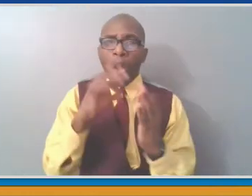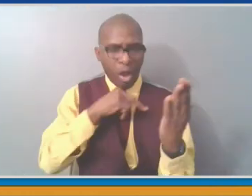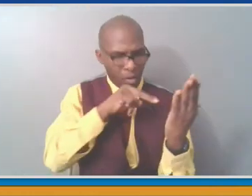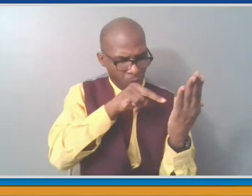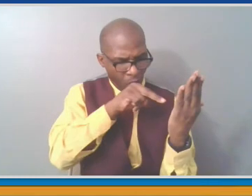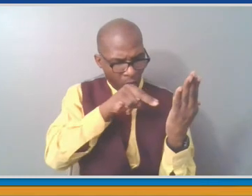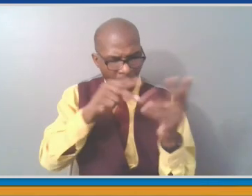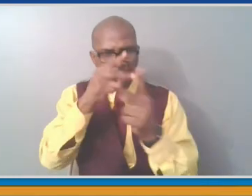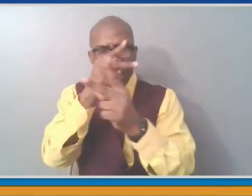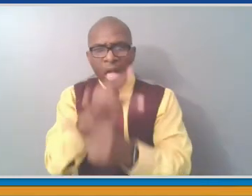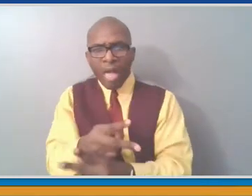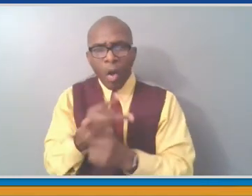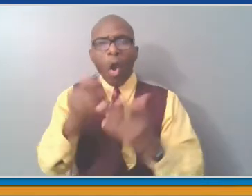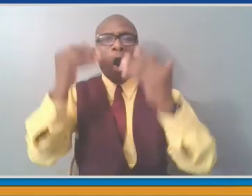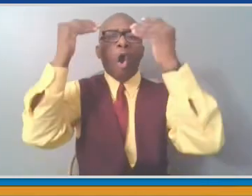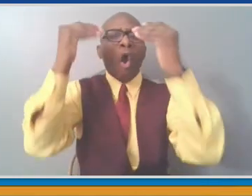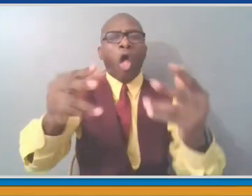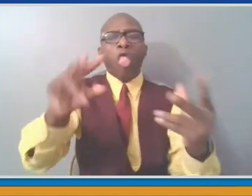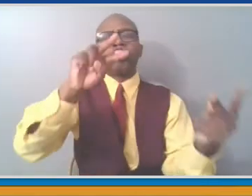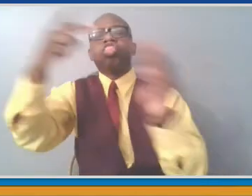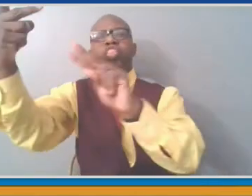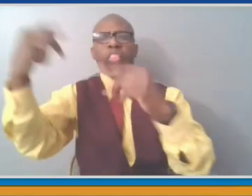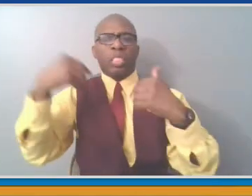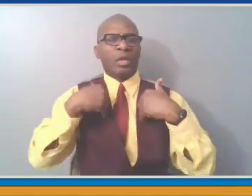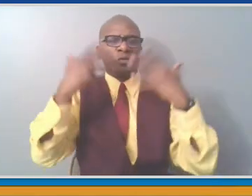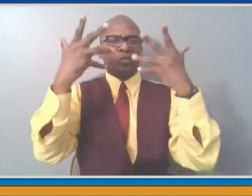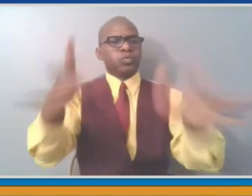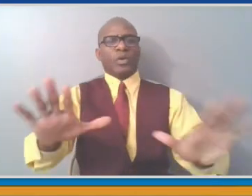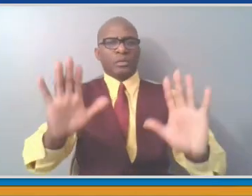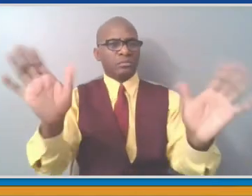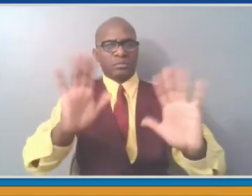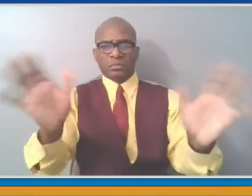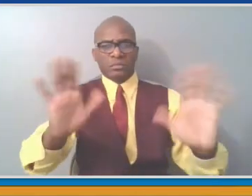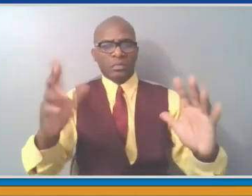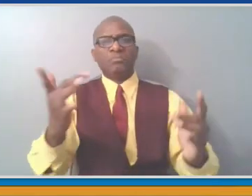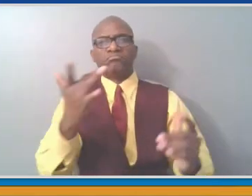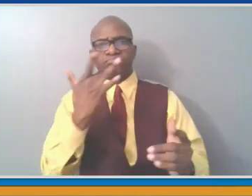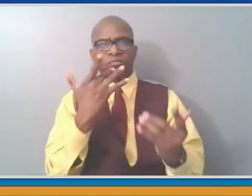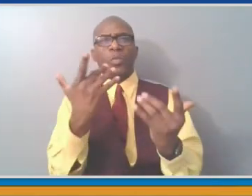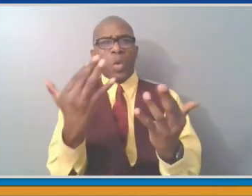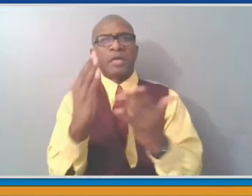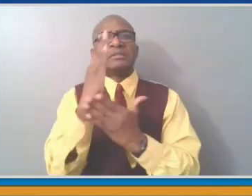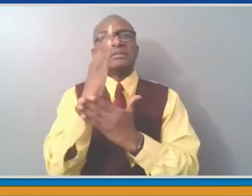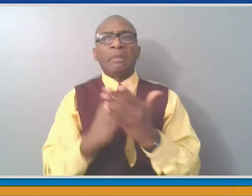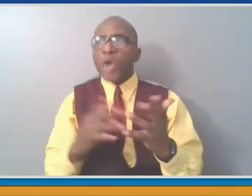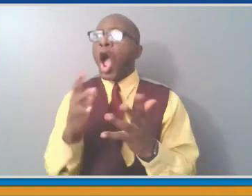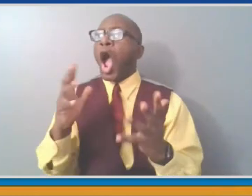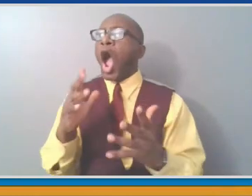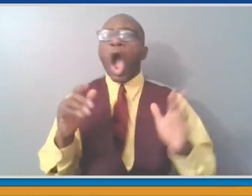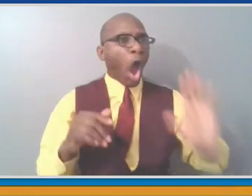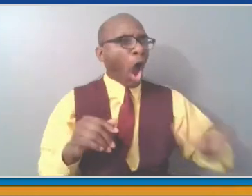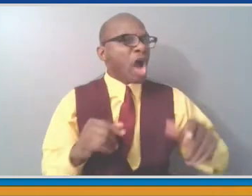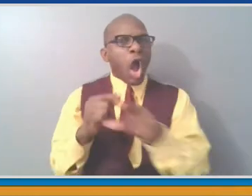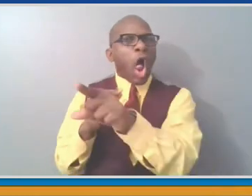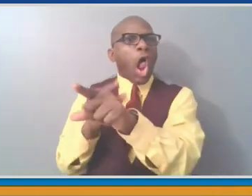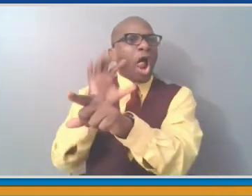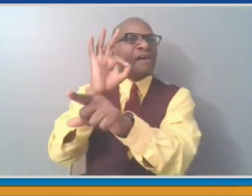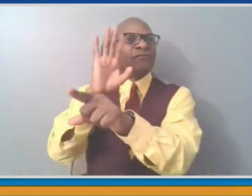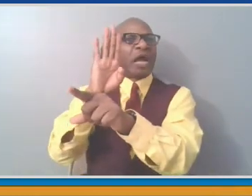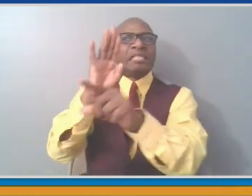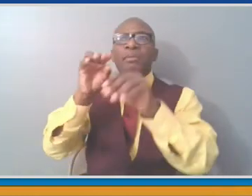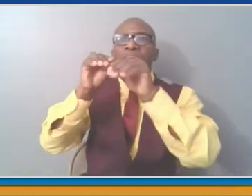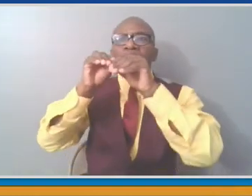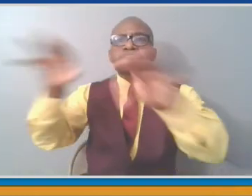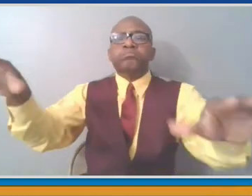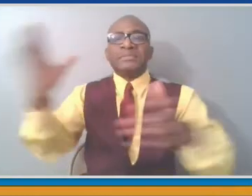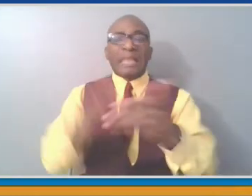and they can be absolutely sure. When it circulates around, you wind up chasing a rumor. You wind up chasing this person to that person, what was said, and people